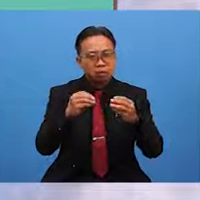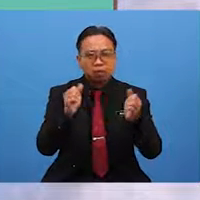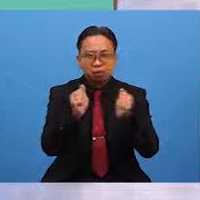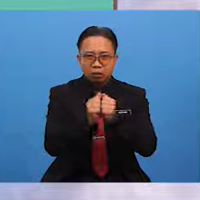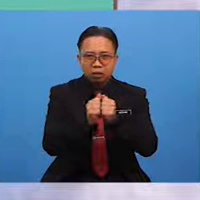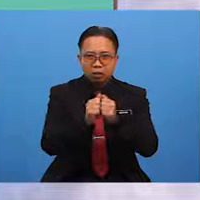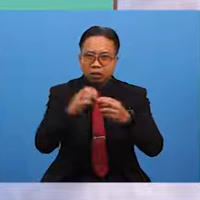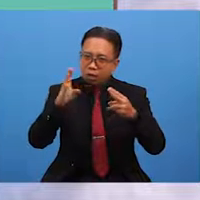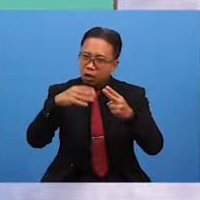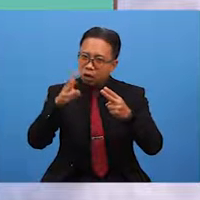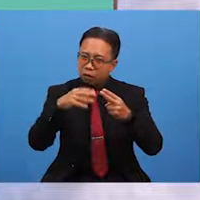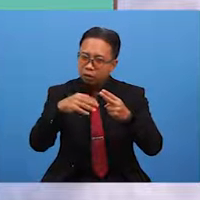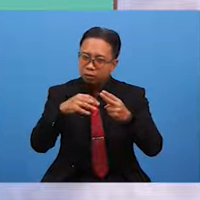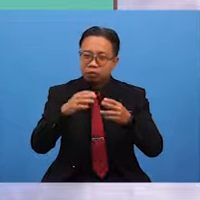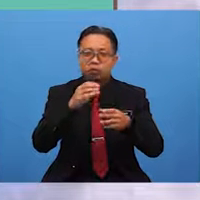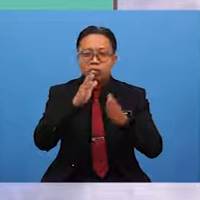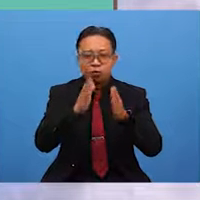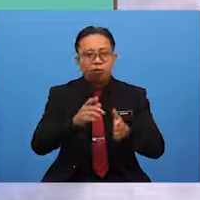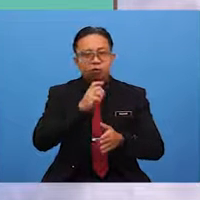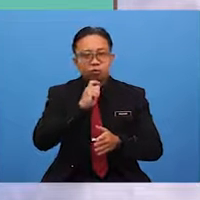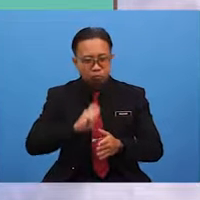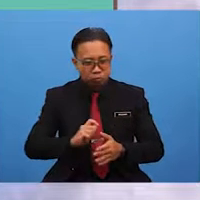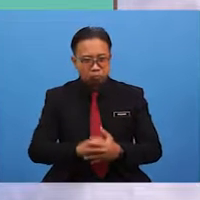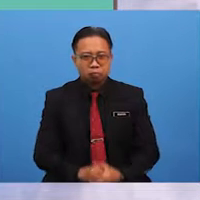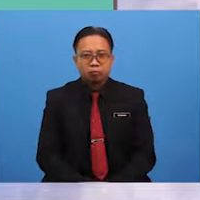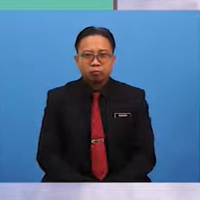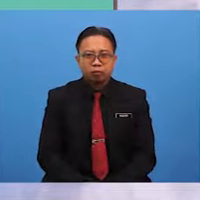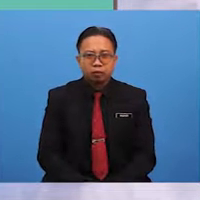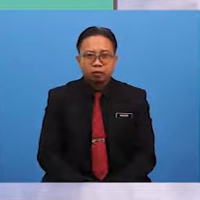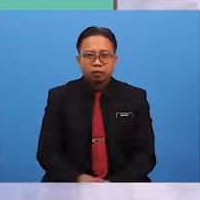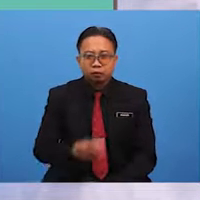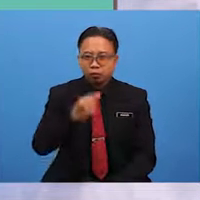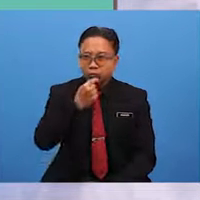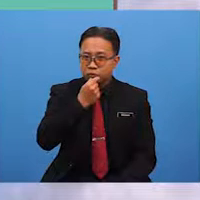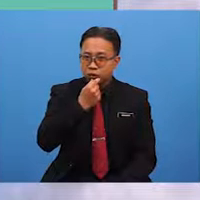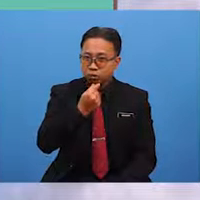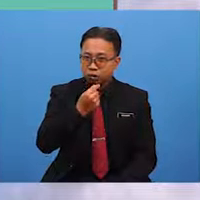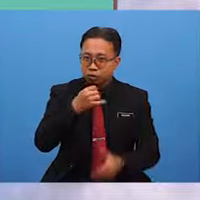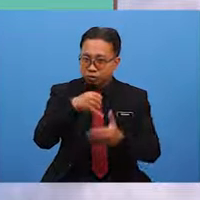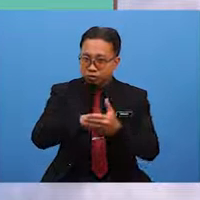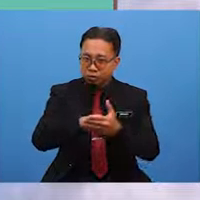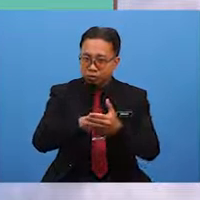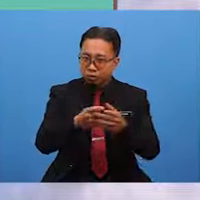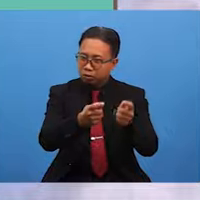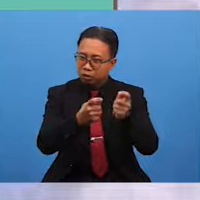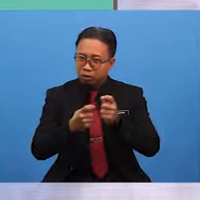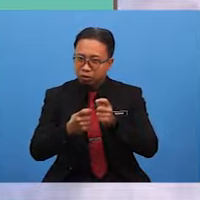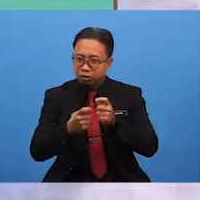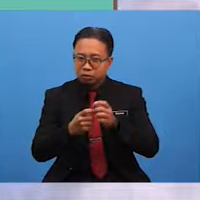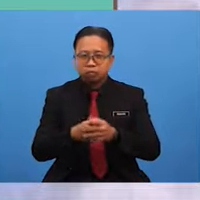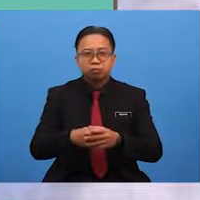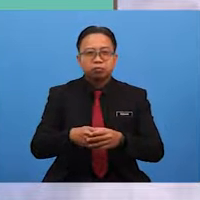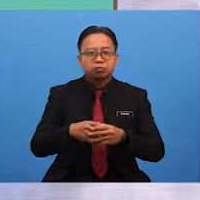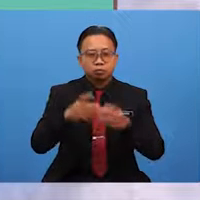older spouse later in life. Whistling indoors invite demons. Opening